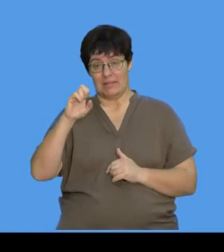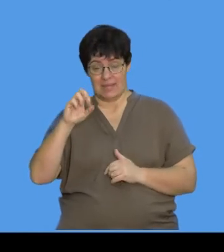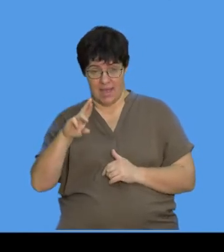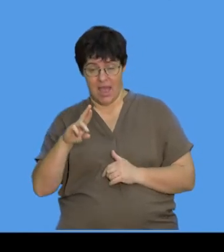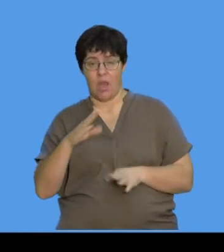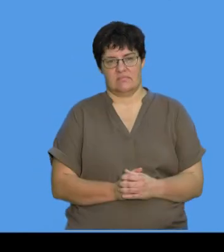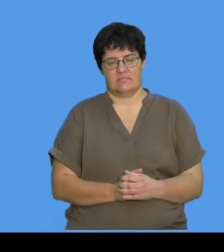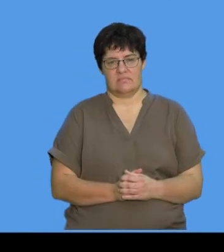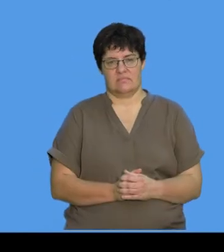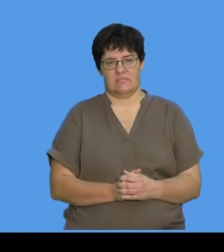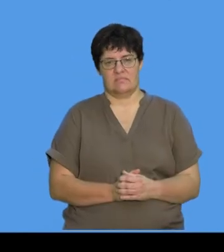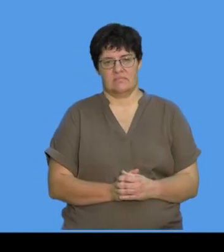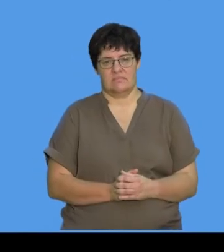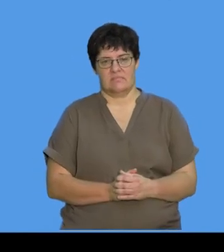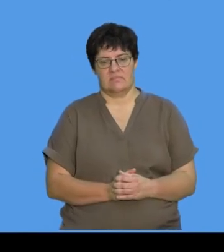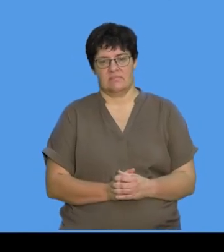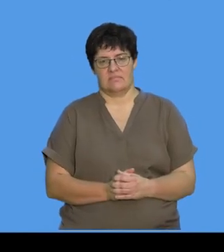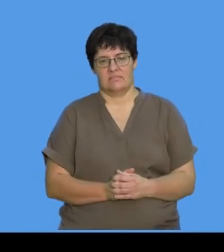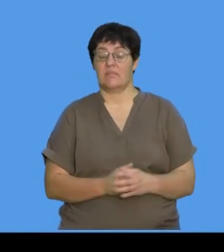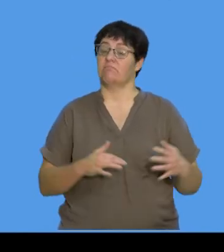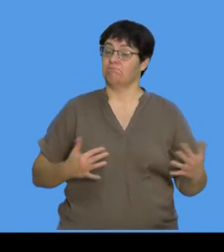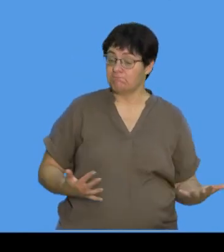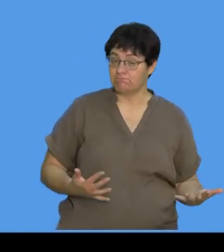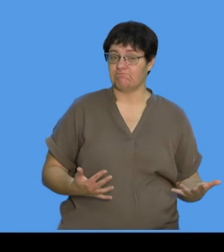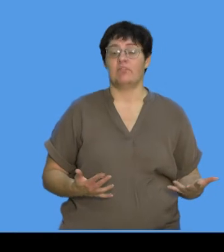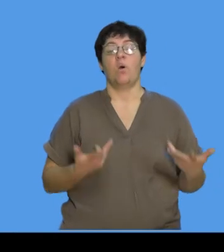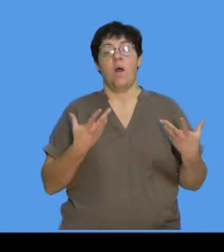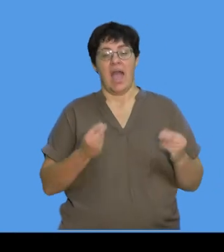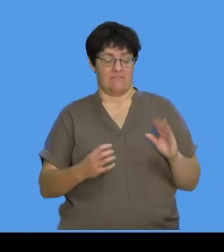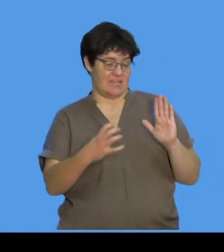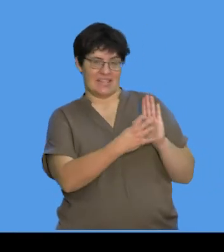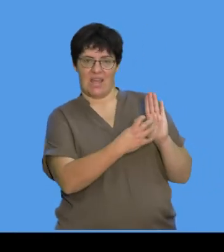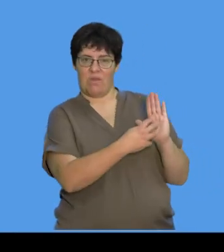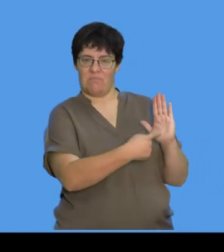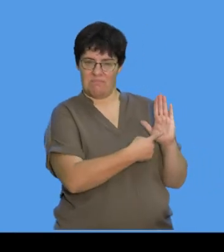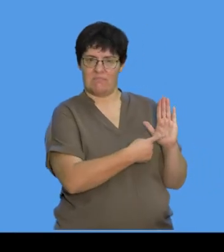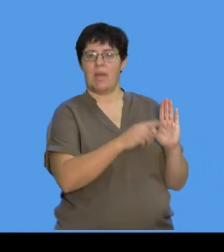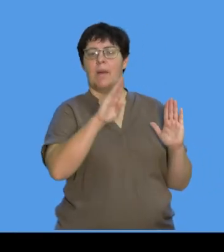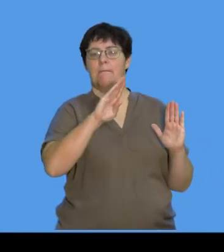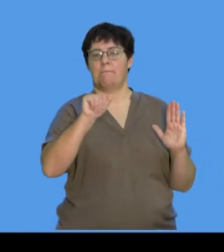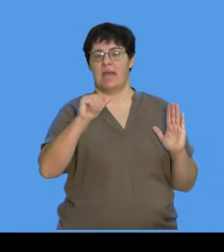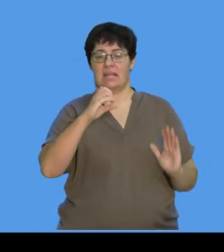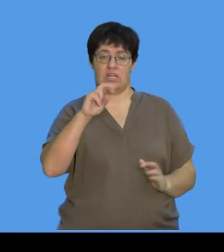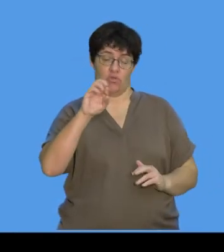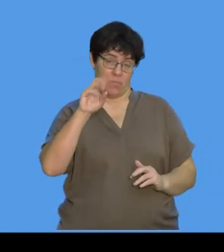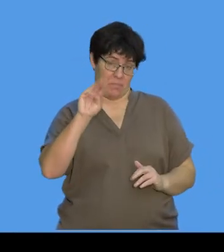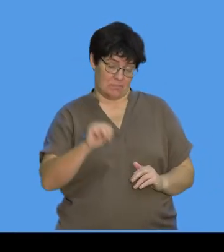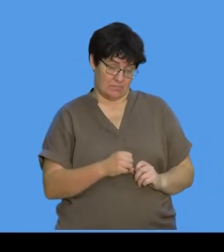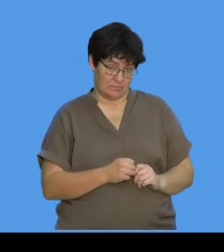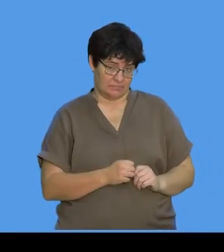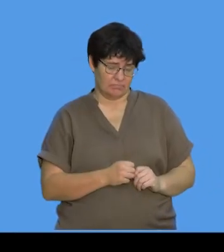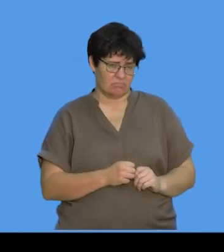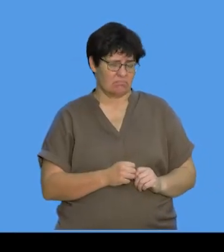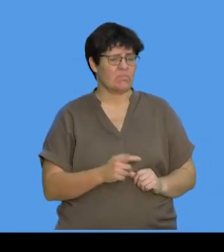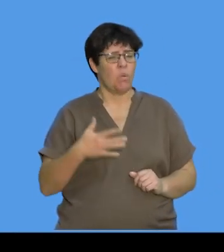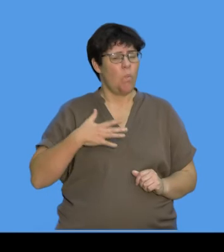working. Okay, guys, so here we have the diagram of the bacterium, and we've been asked to find,